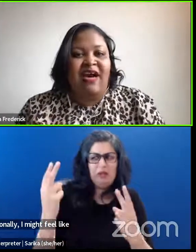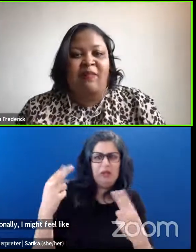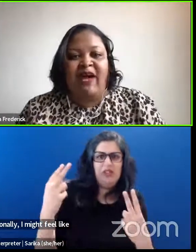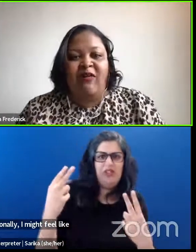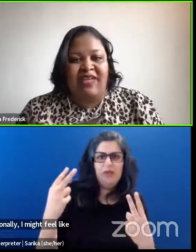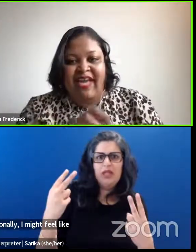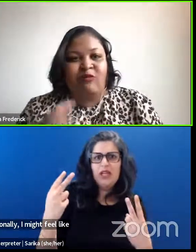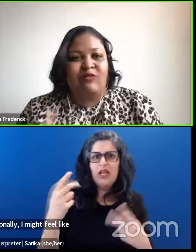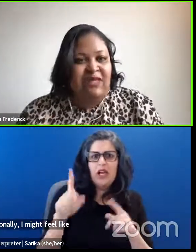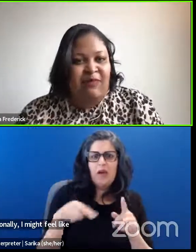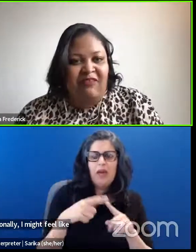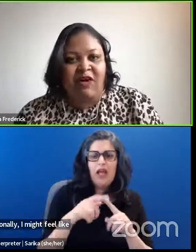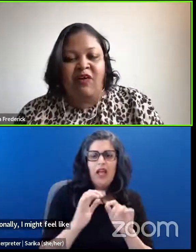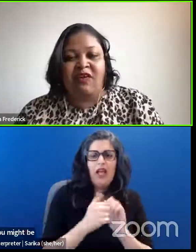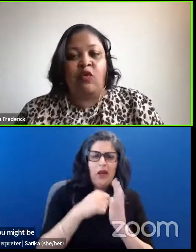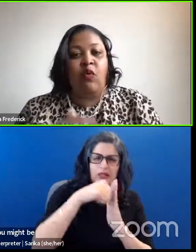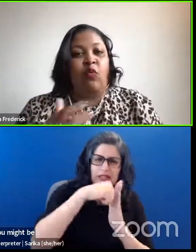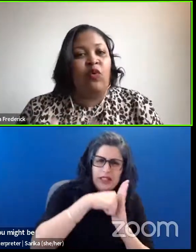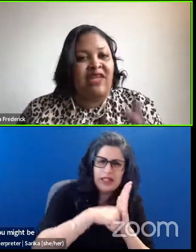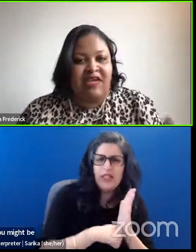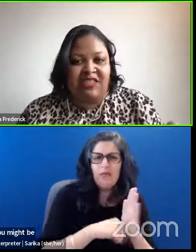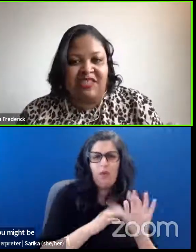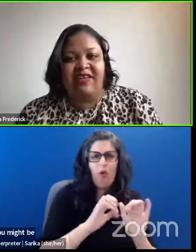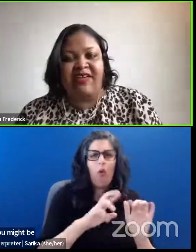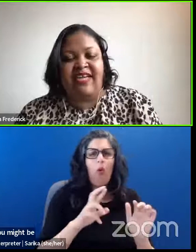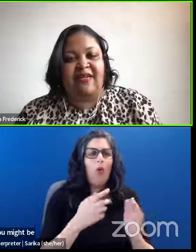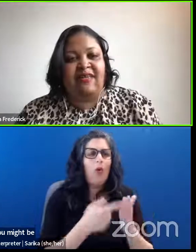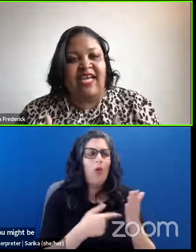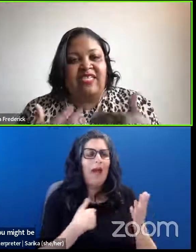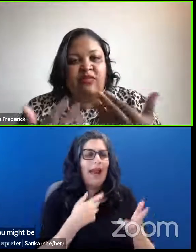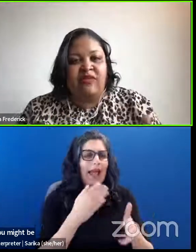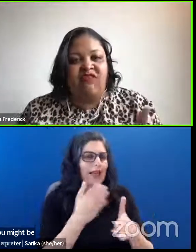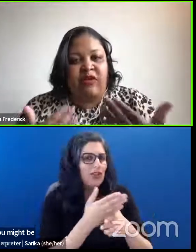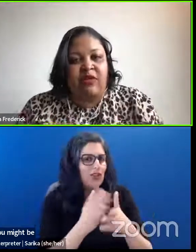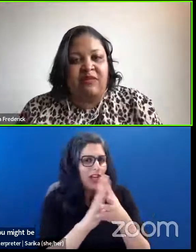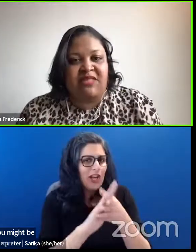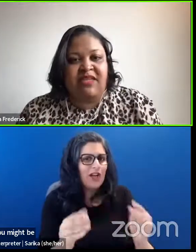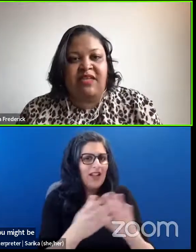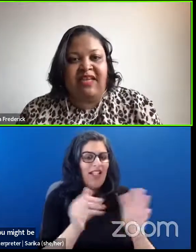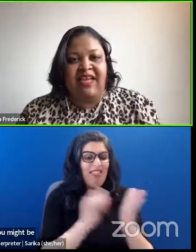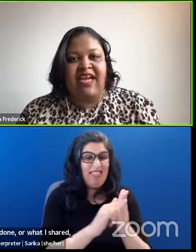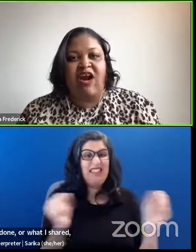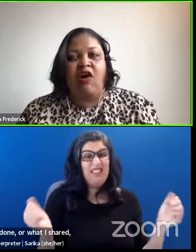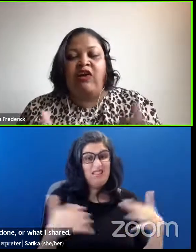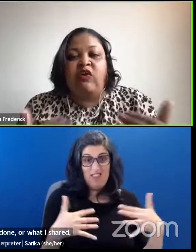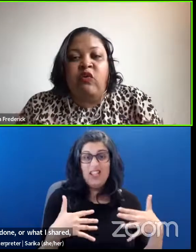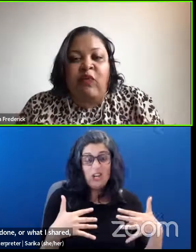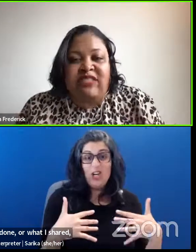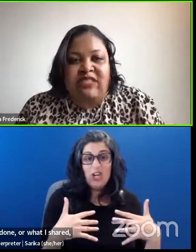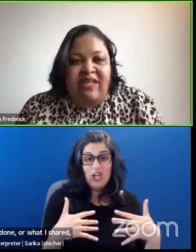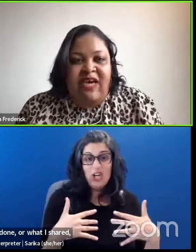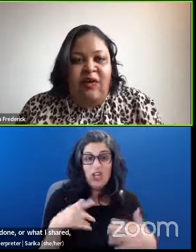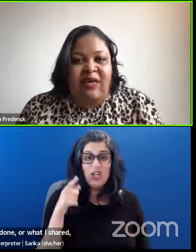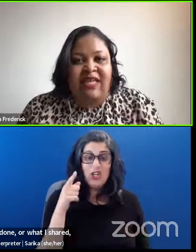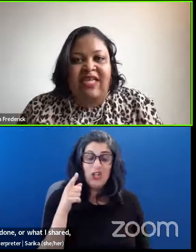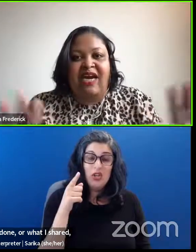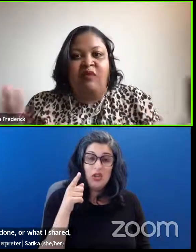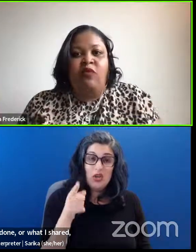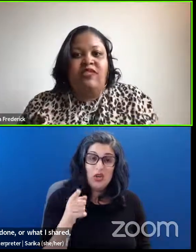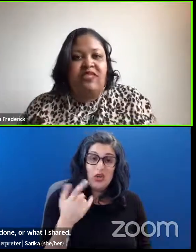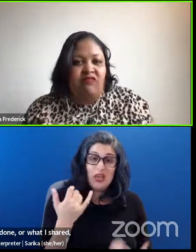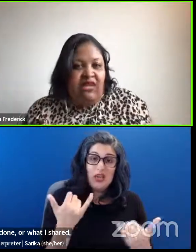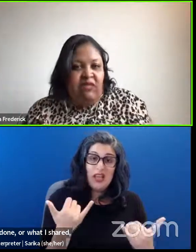about how deep I've gone or what I shared. And that's where the fear comes in. Are you going to now